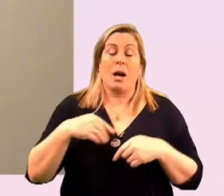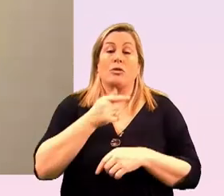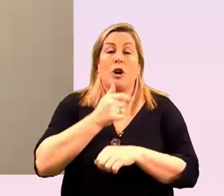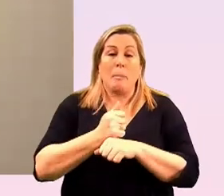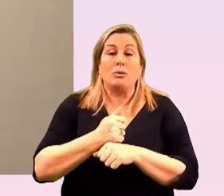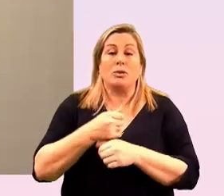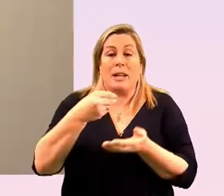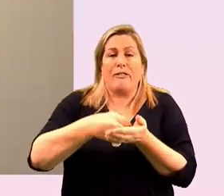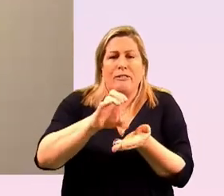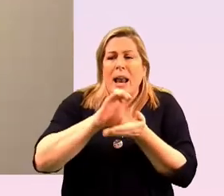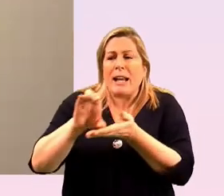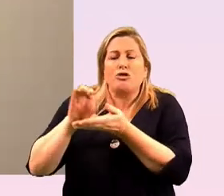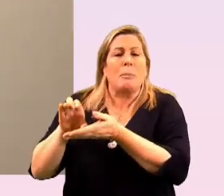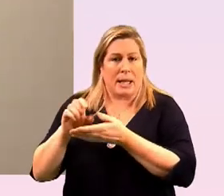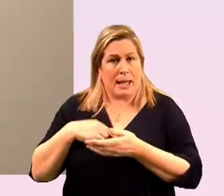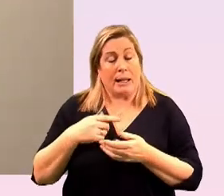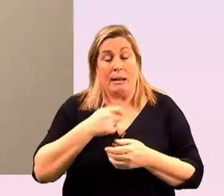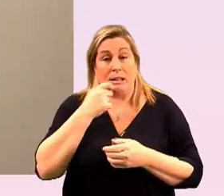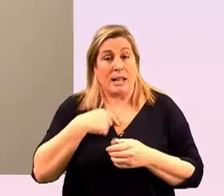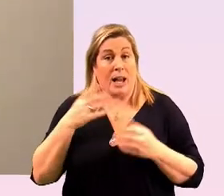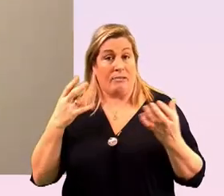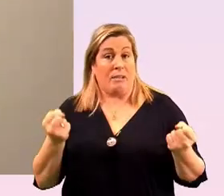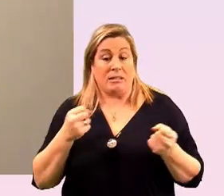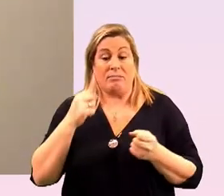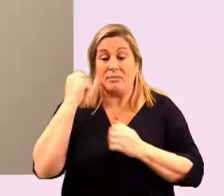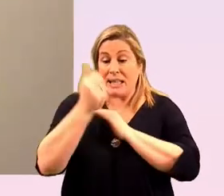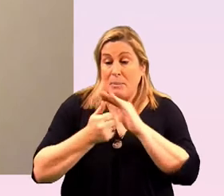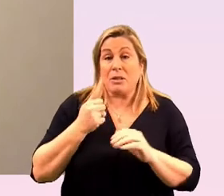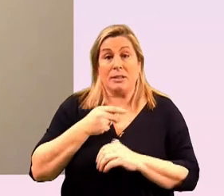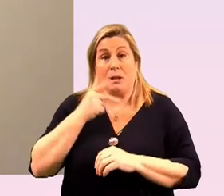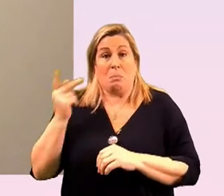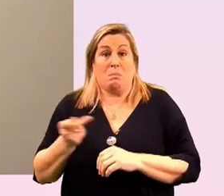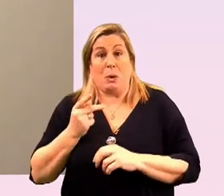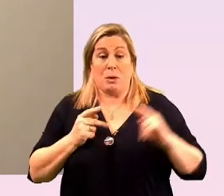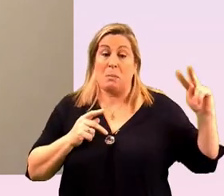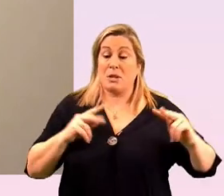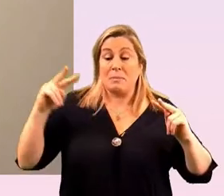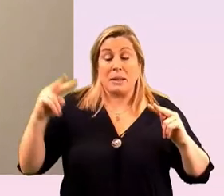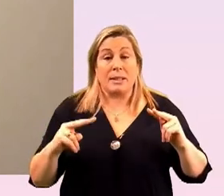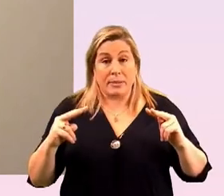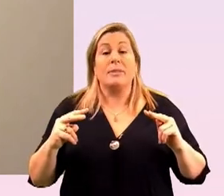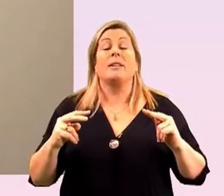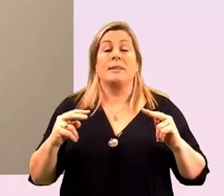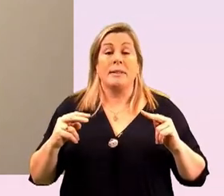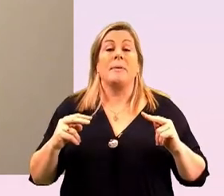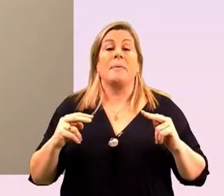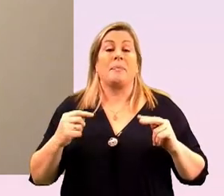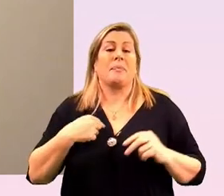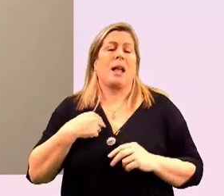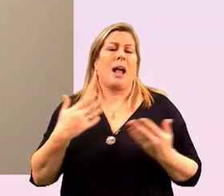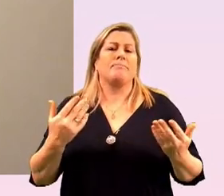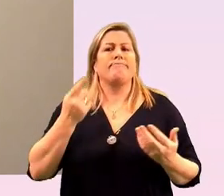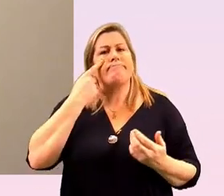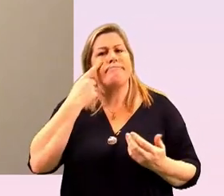philanthropy and as i said i've had the experience on both sides of the table as i say um and i i've